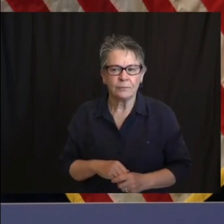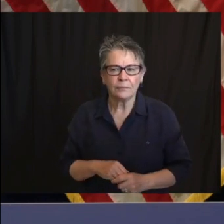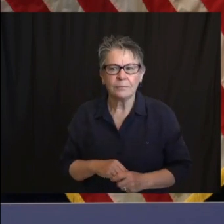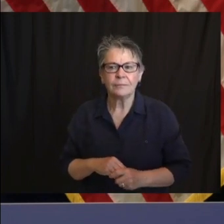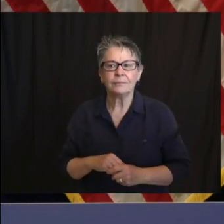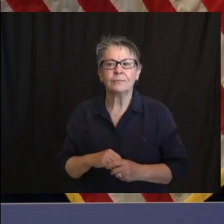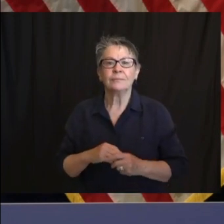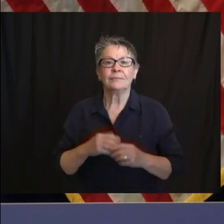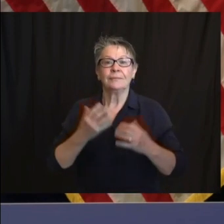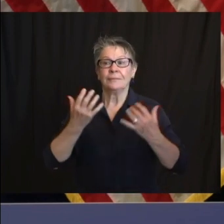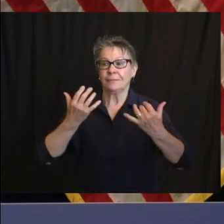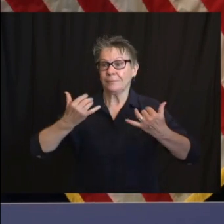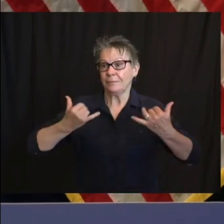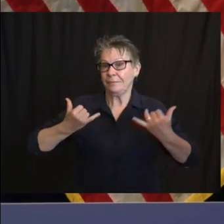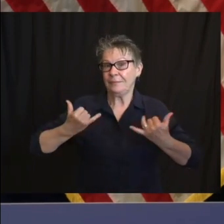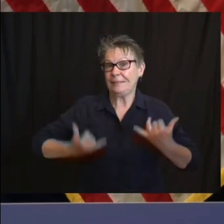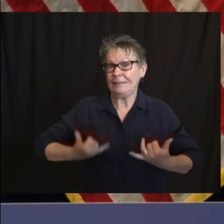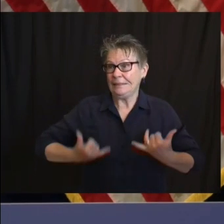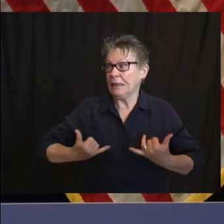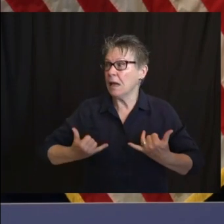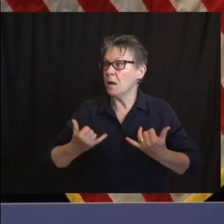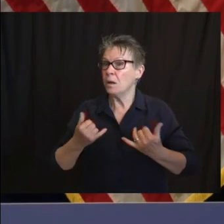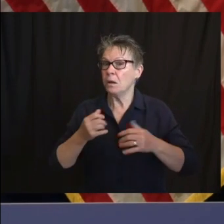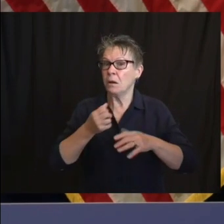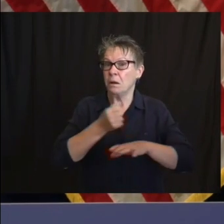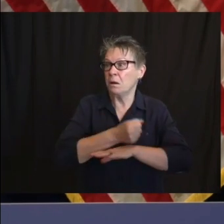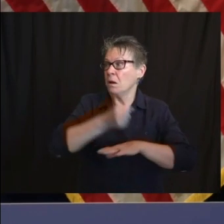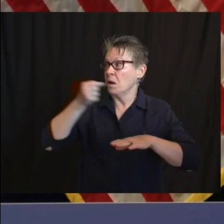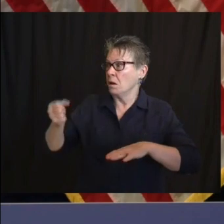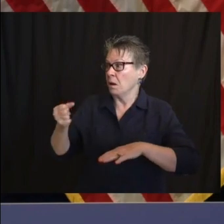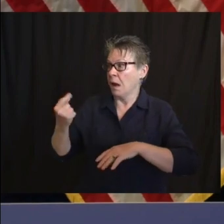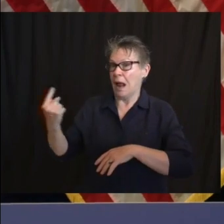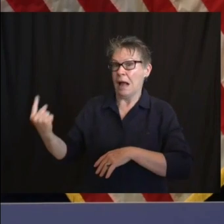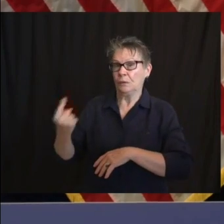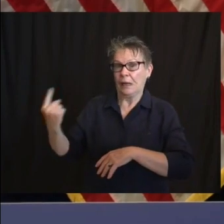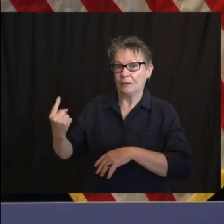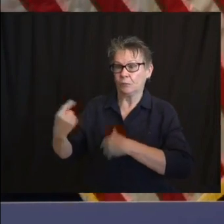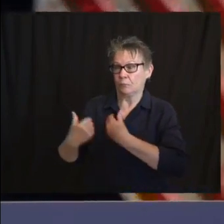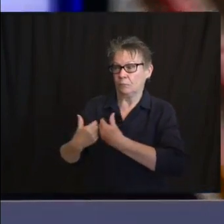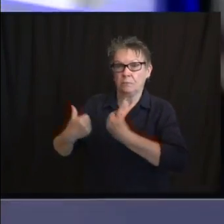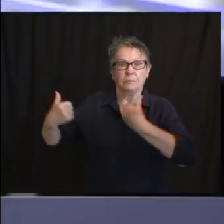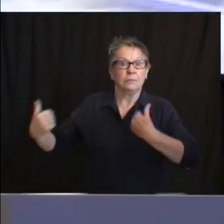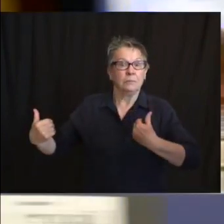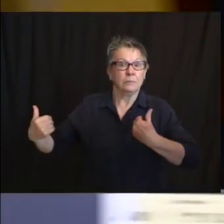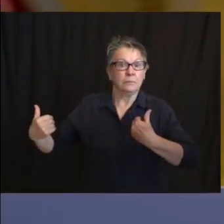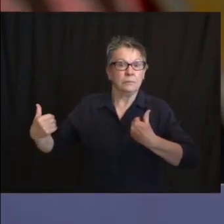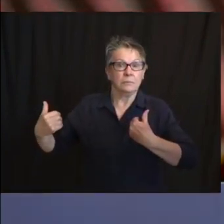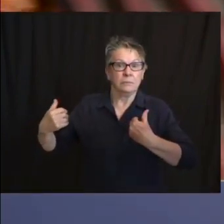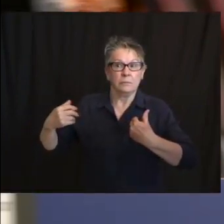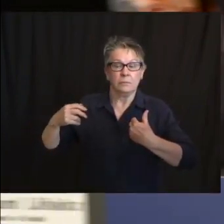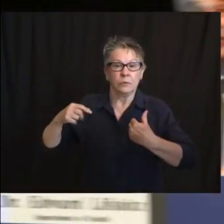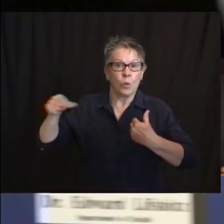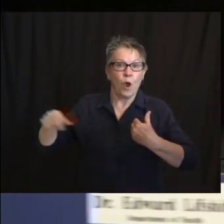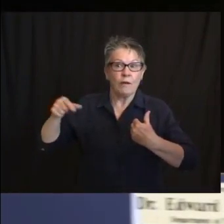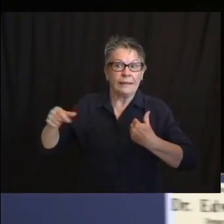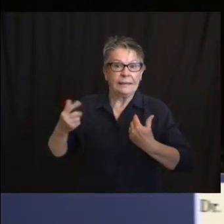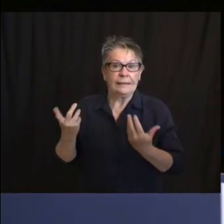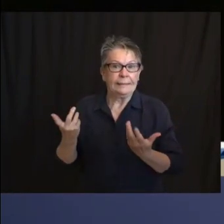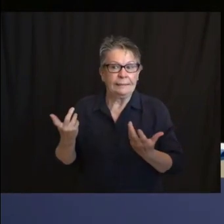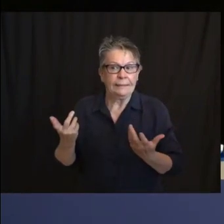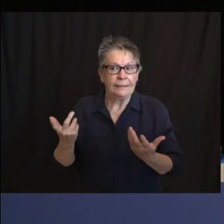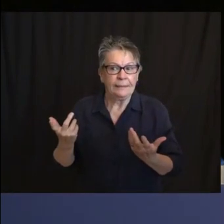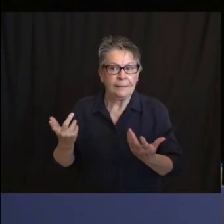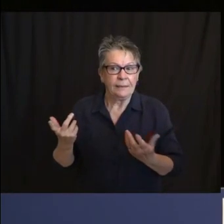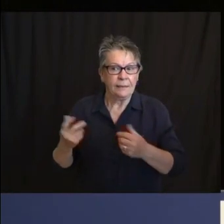Judy or Ed, what's your guess on active positive cases today? Can't give you an exact number. I mean, that is not